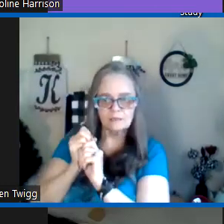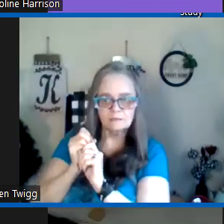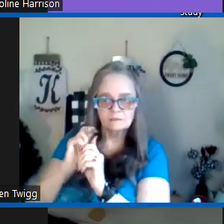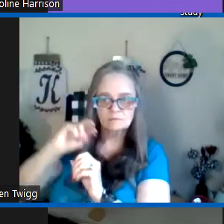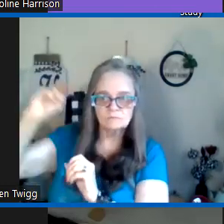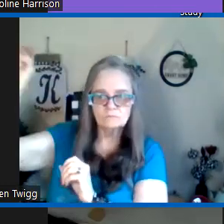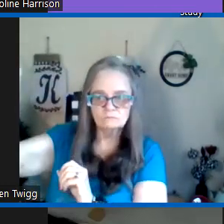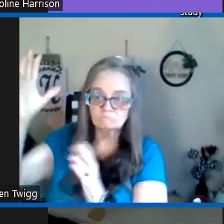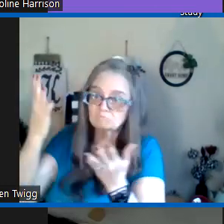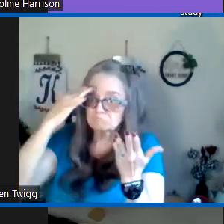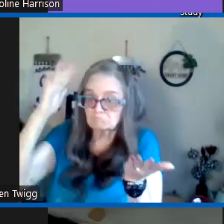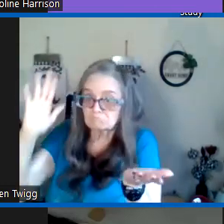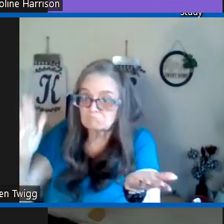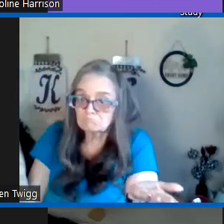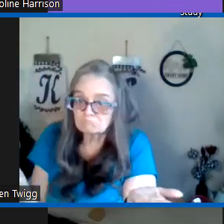brought back